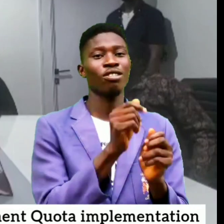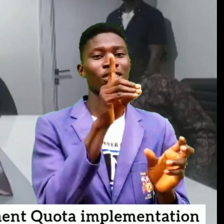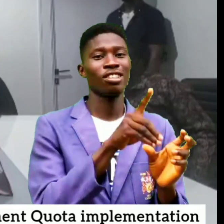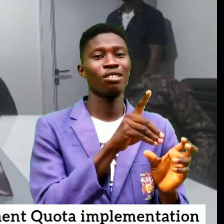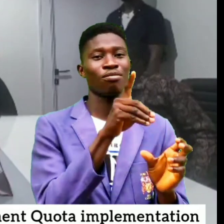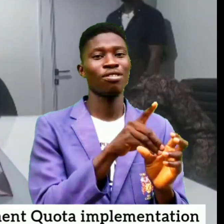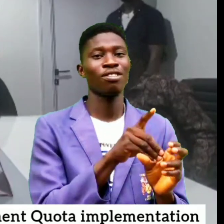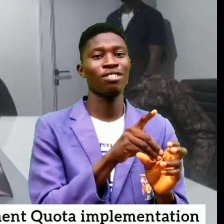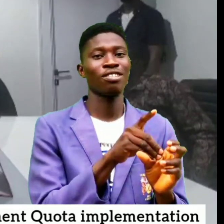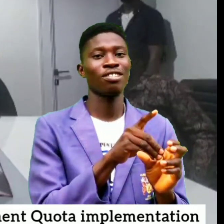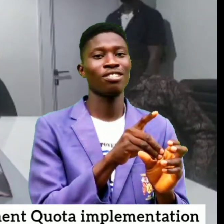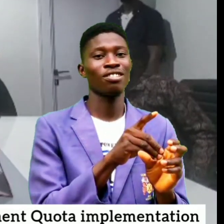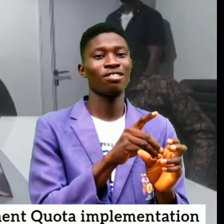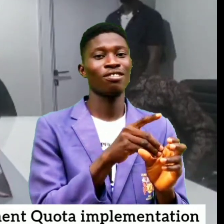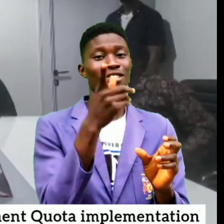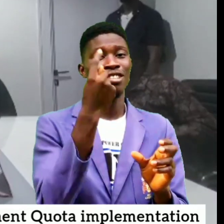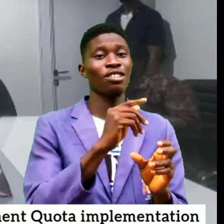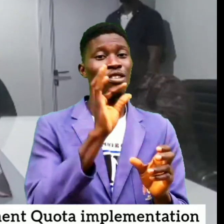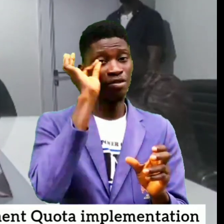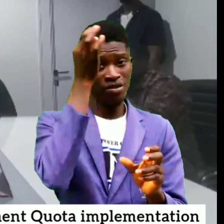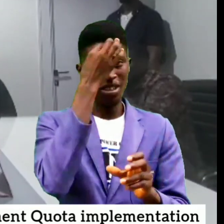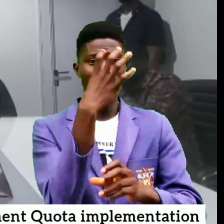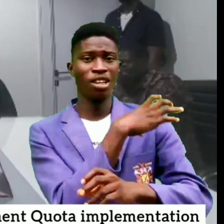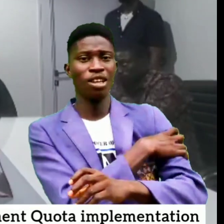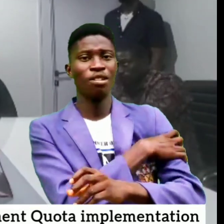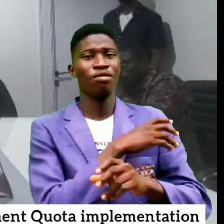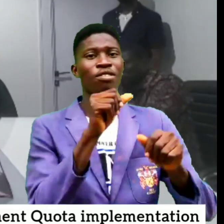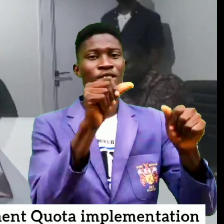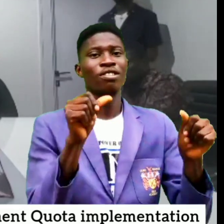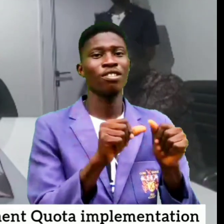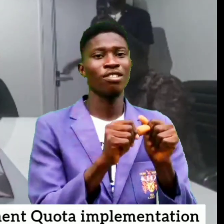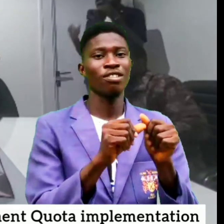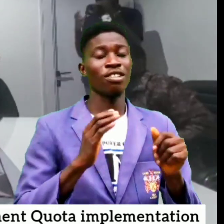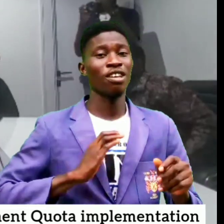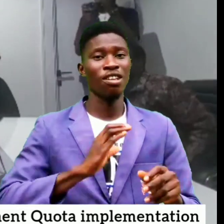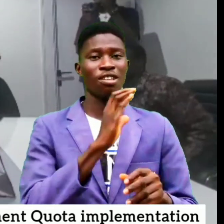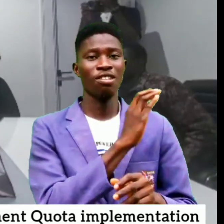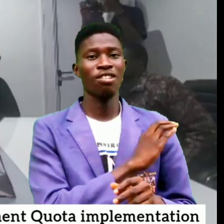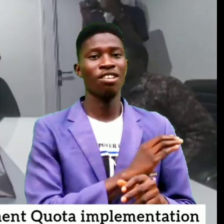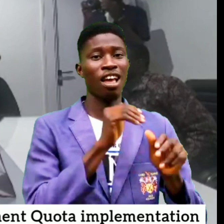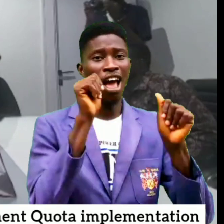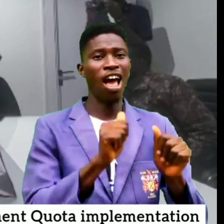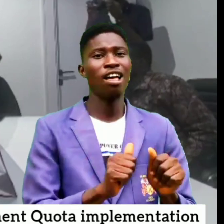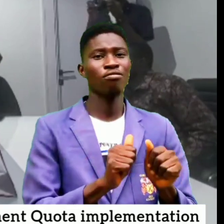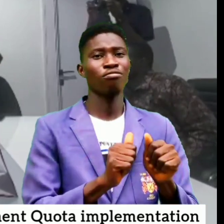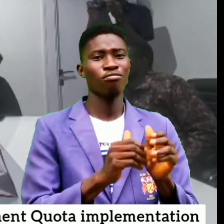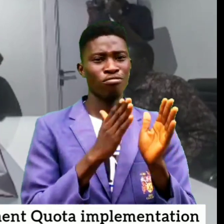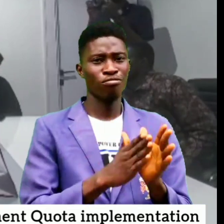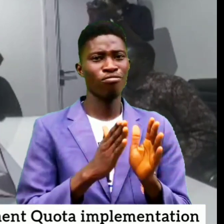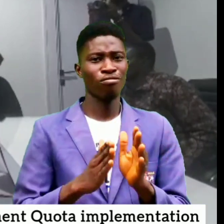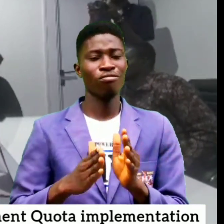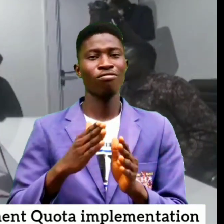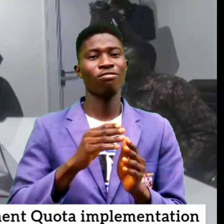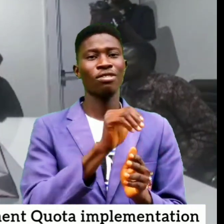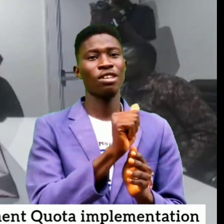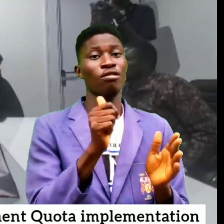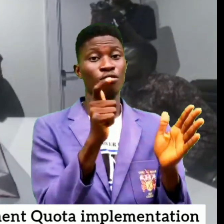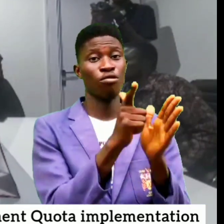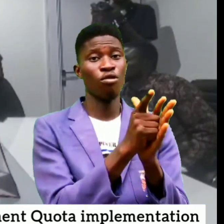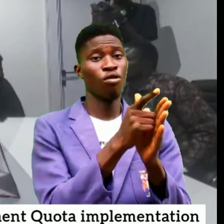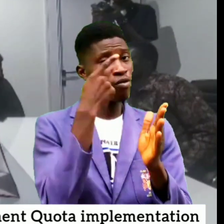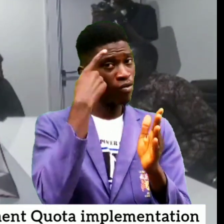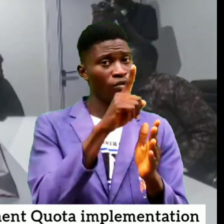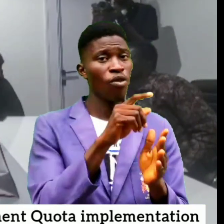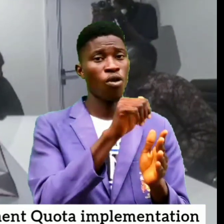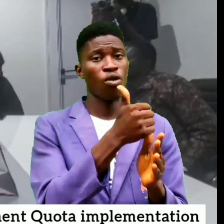disabilities the federal capital territory council can set a precedent for other